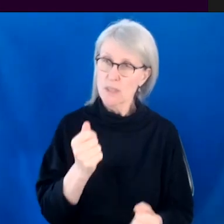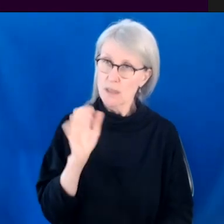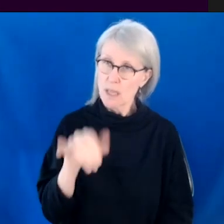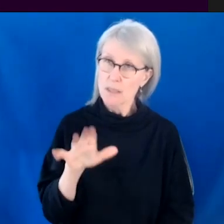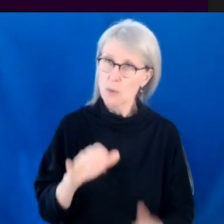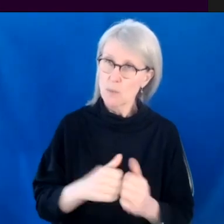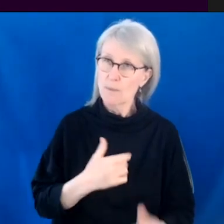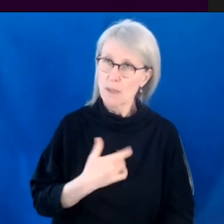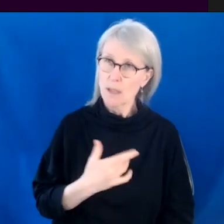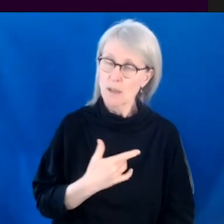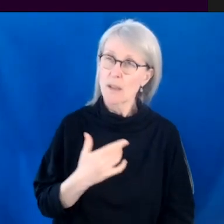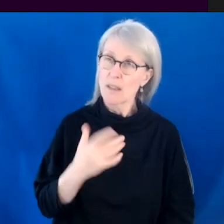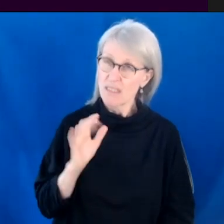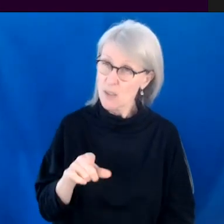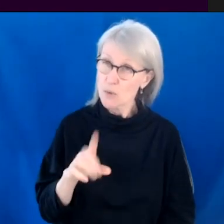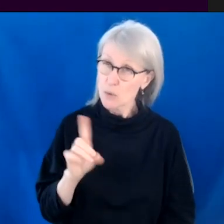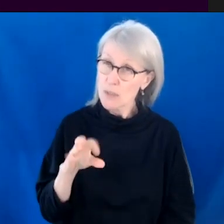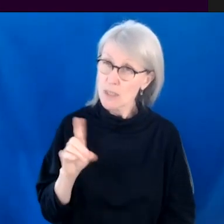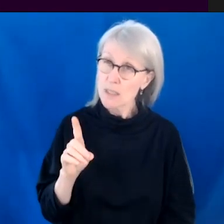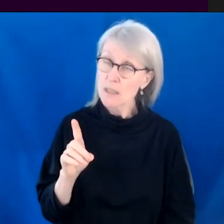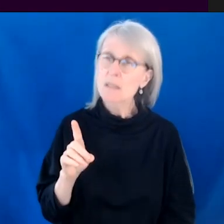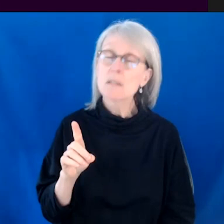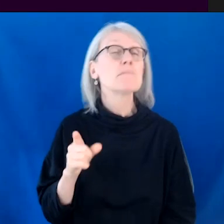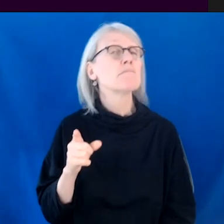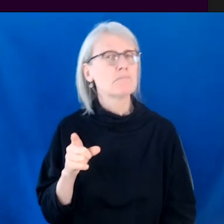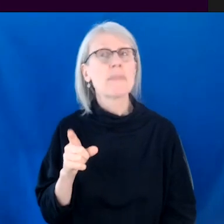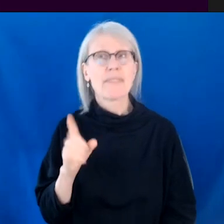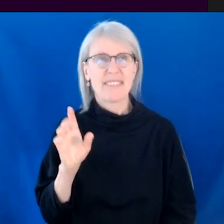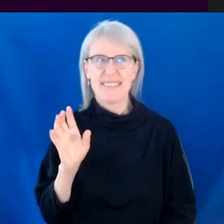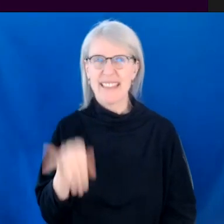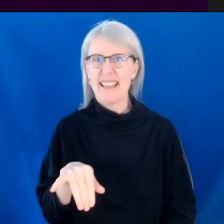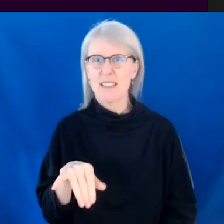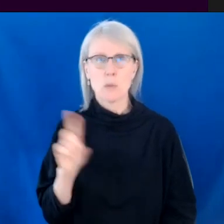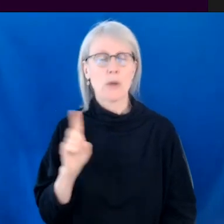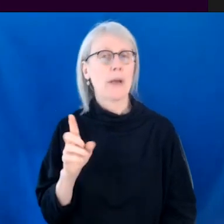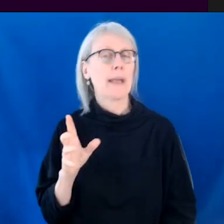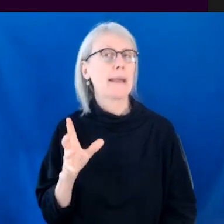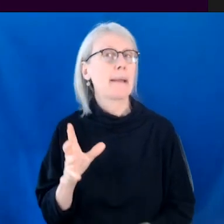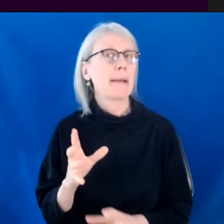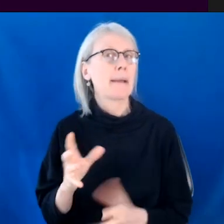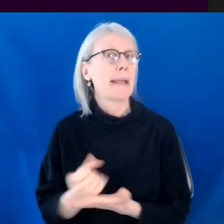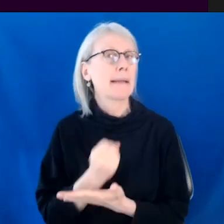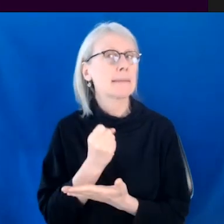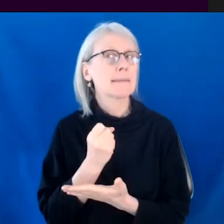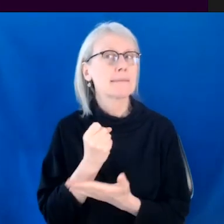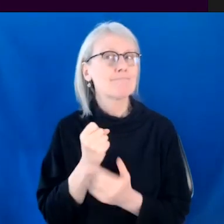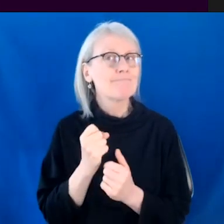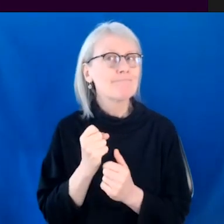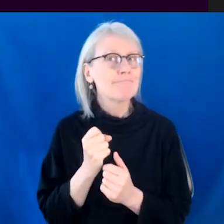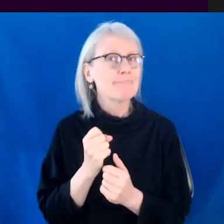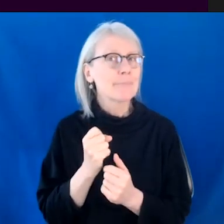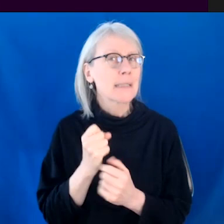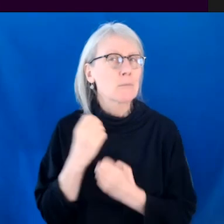you felt, or that's what you did. And I just feel like that's where you get, you know, all of like the heart and